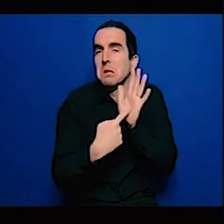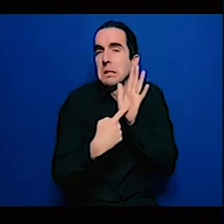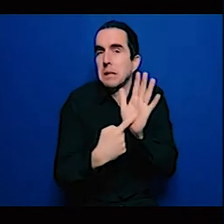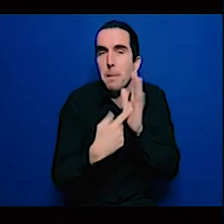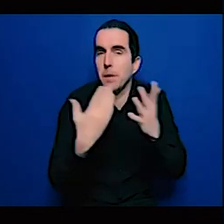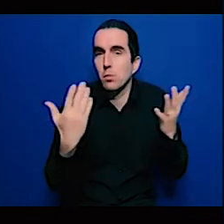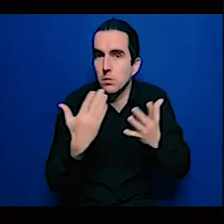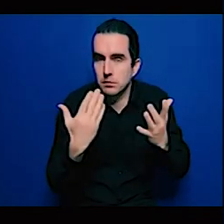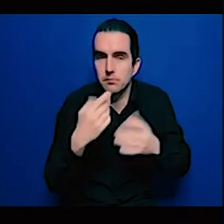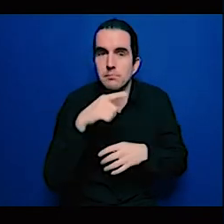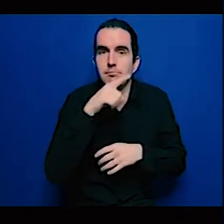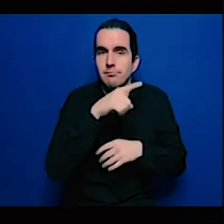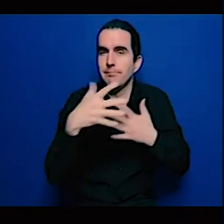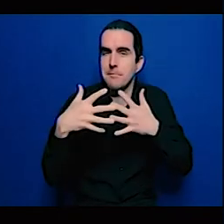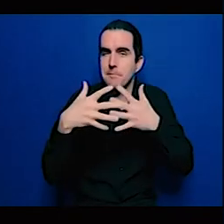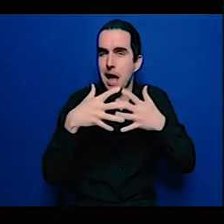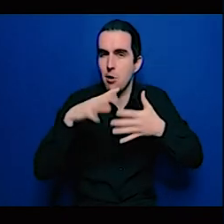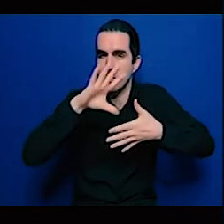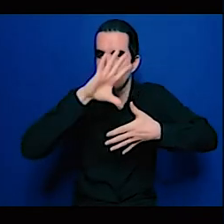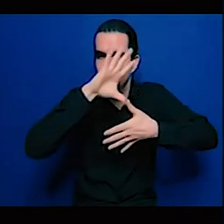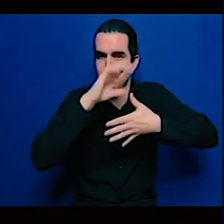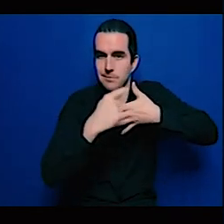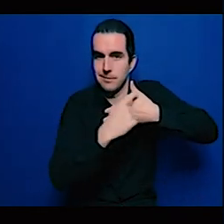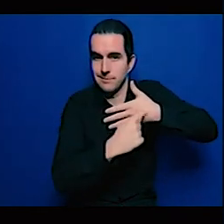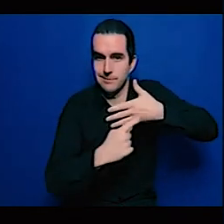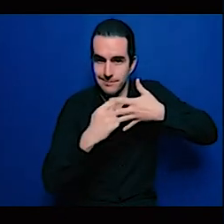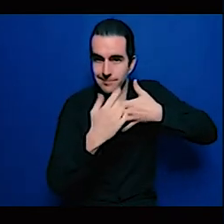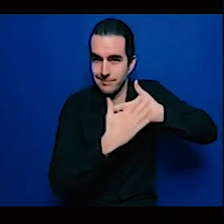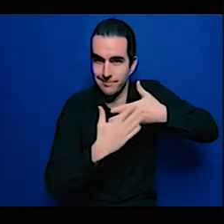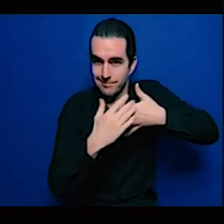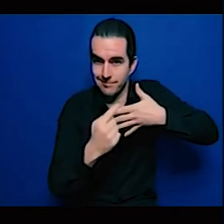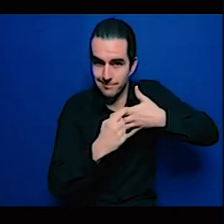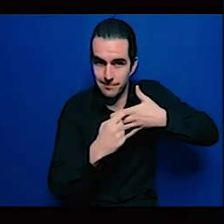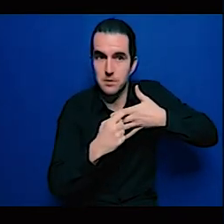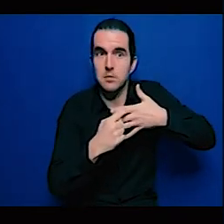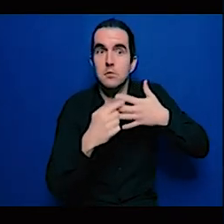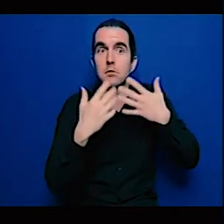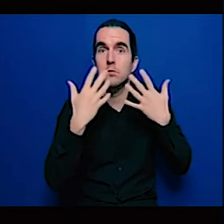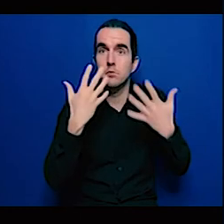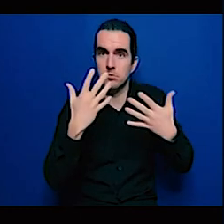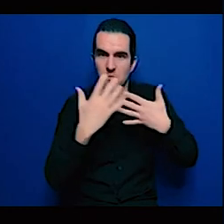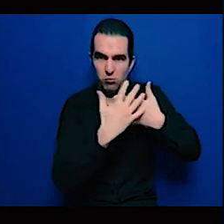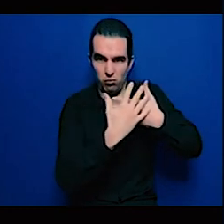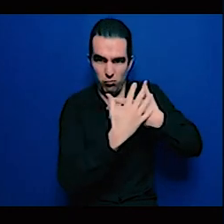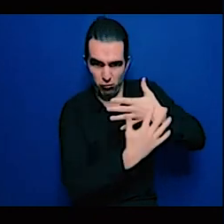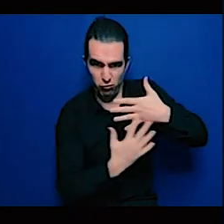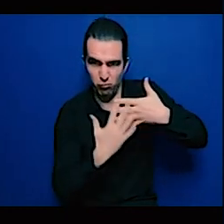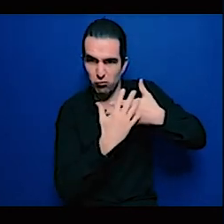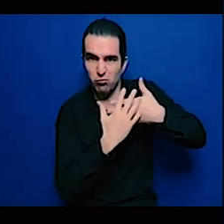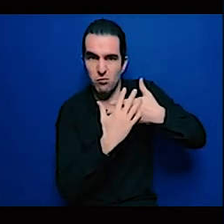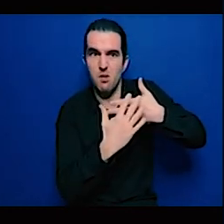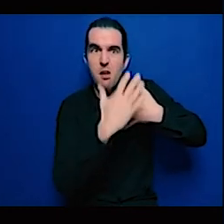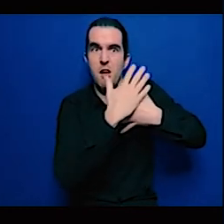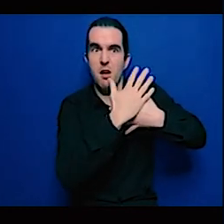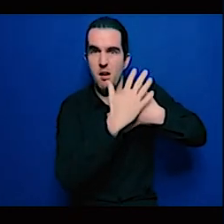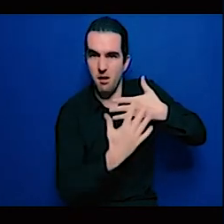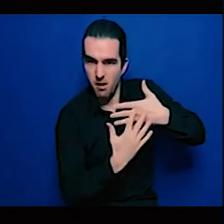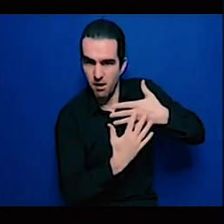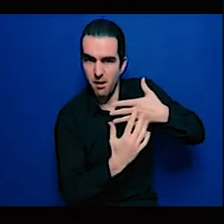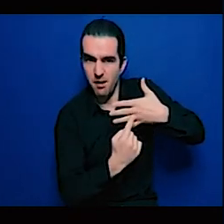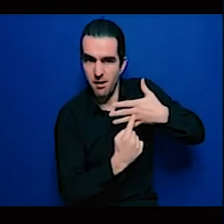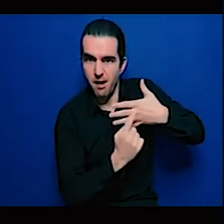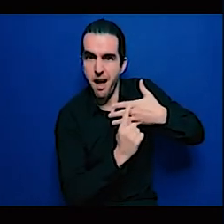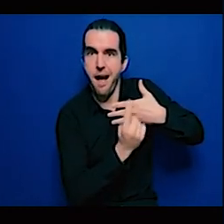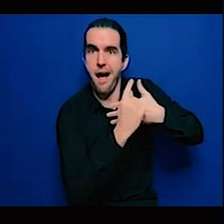Latin America to set up something for Africa especially in terms of putting the word out there